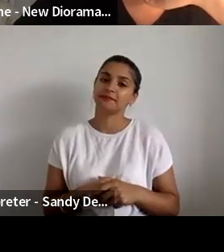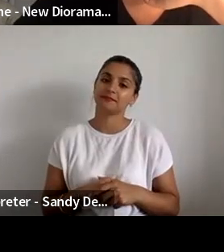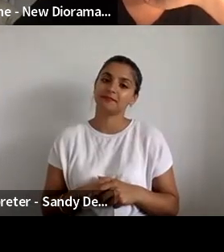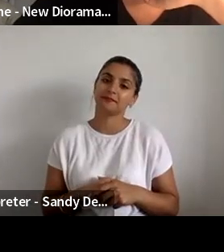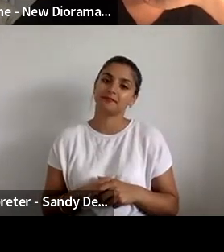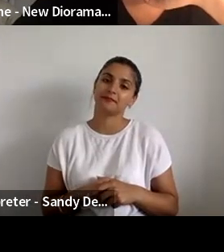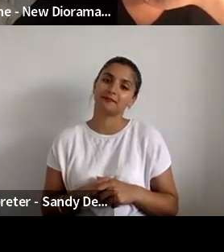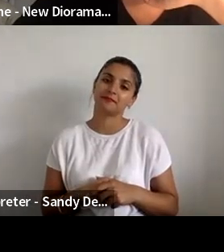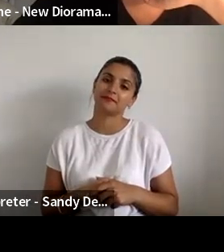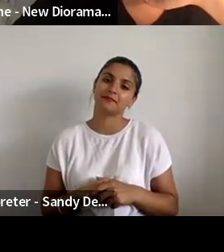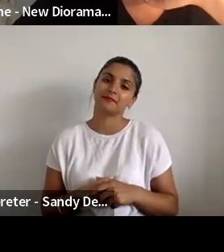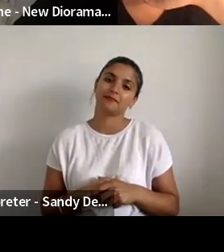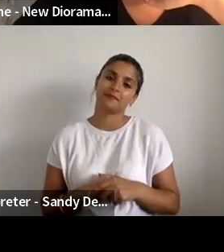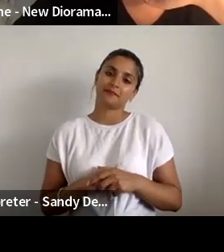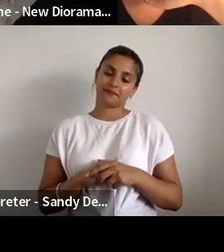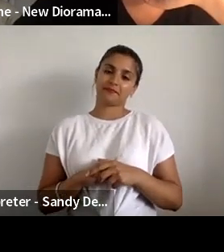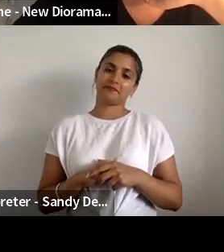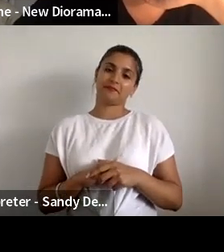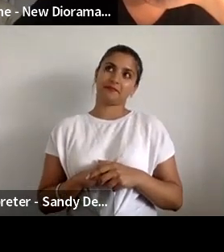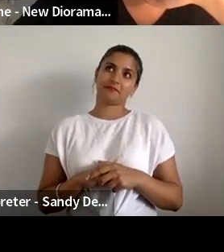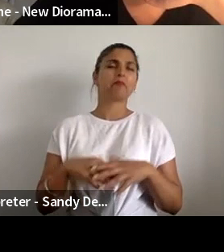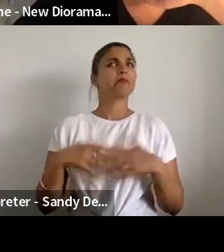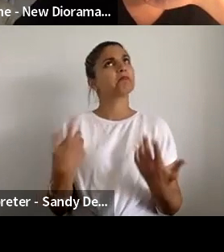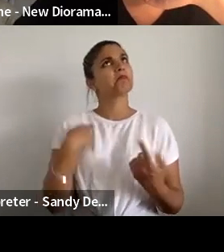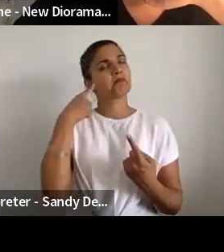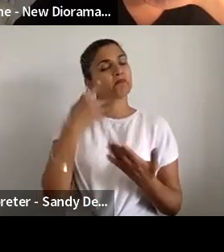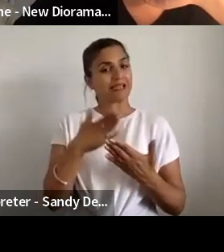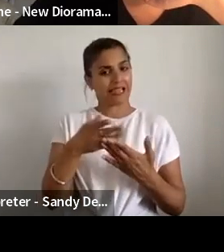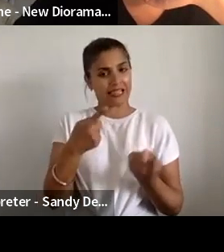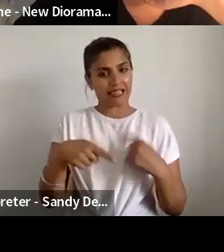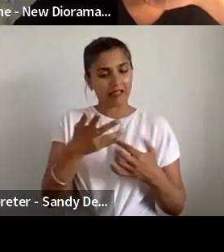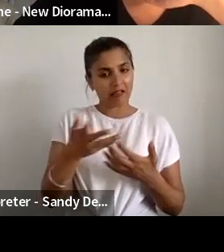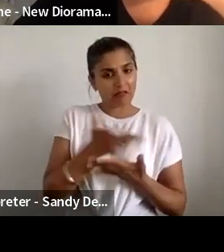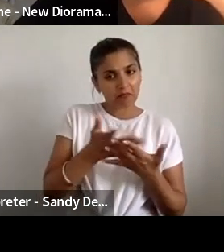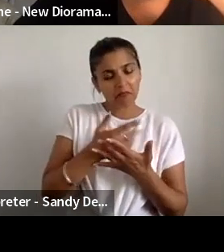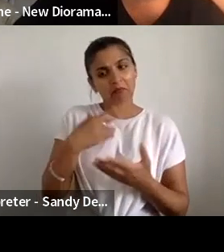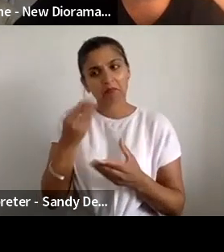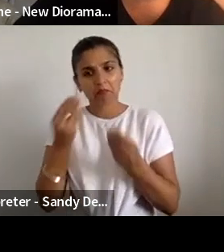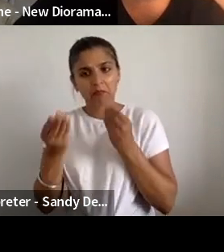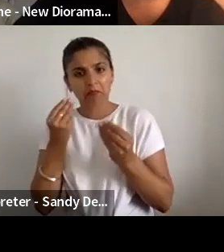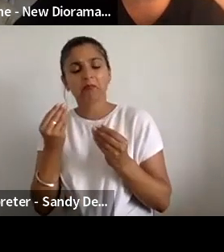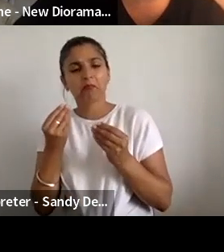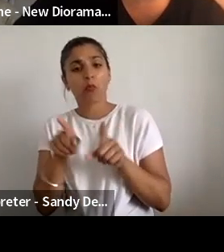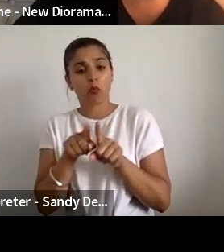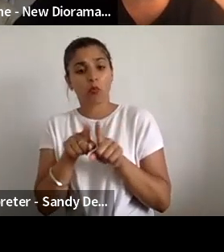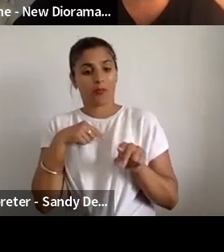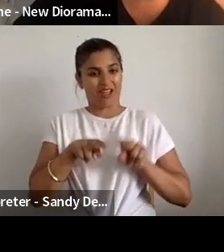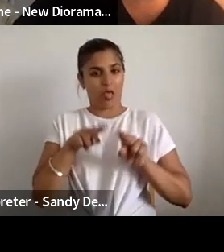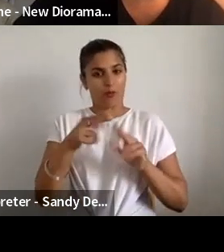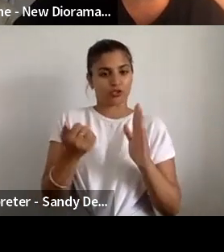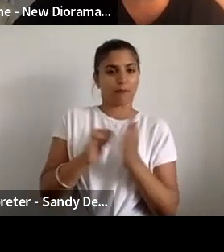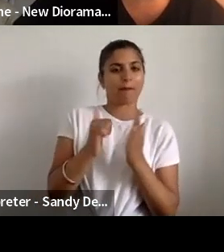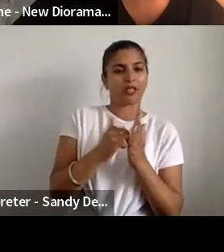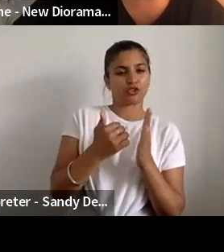I think, as this conversation shows, and the evaluation that we put out today demonstrates,